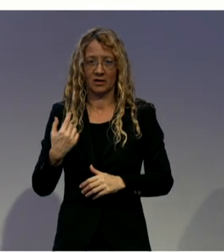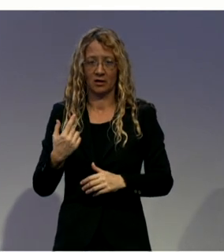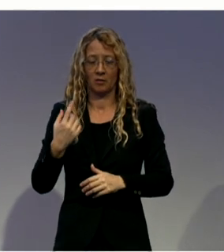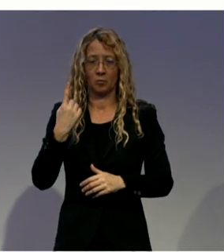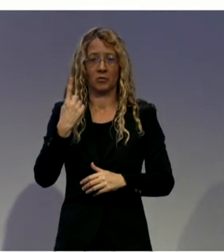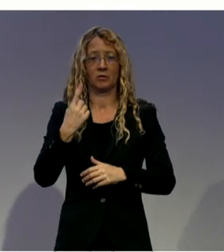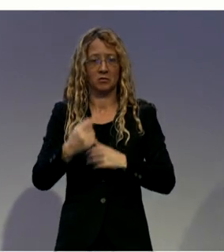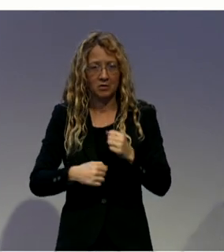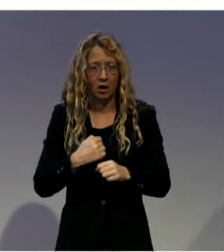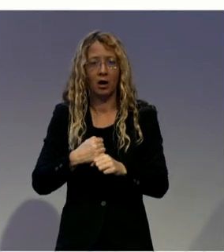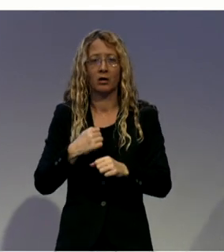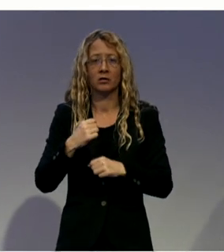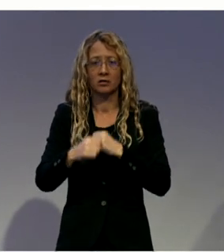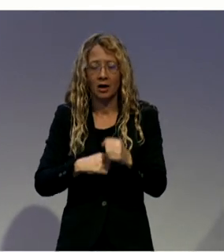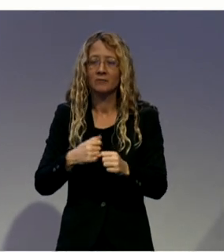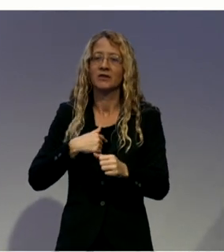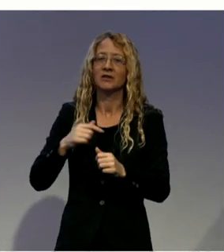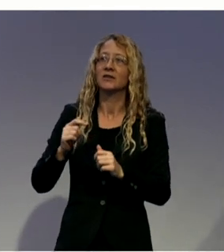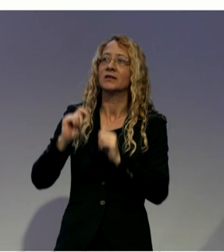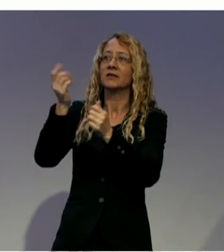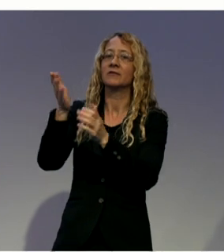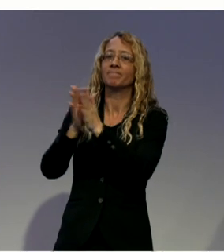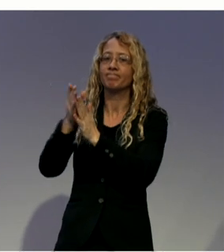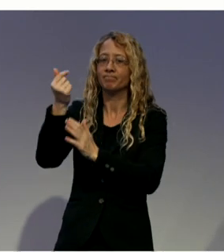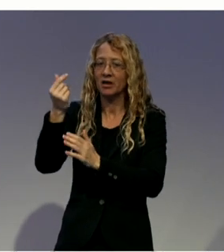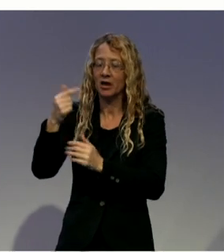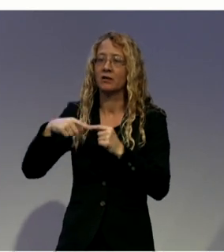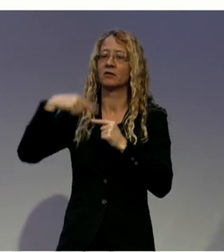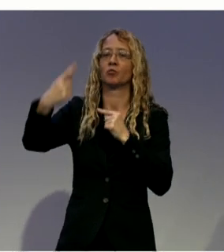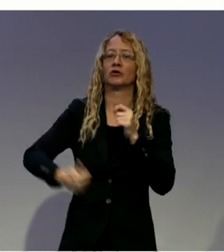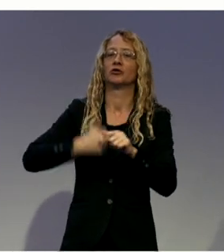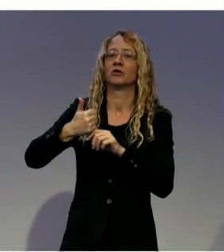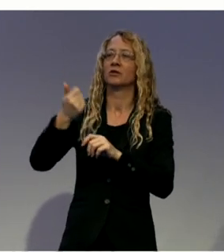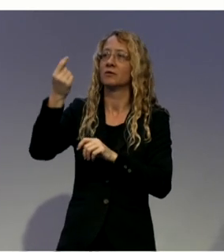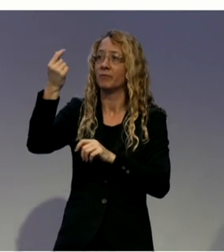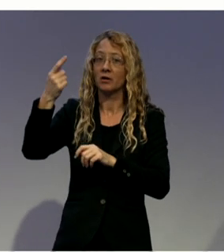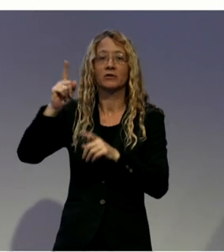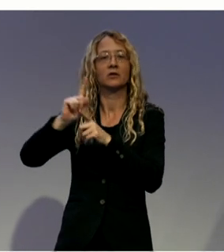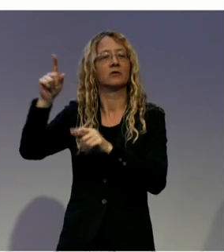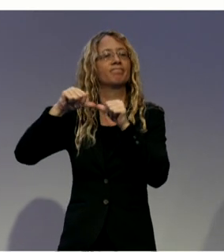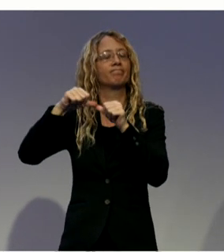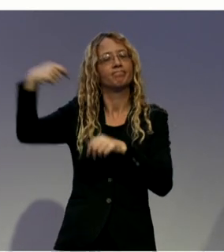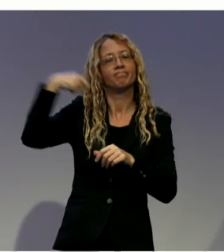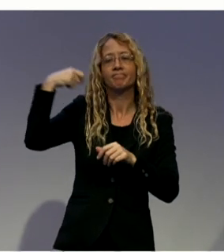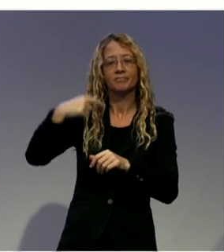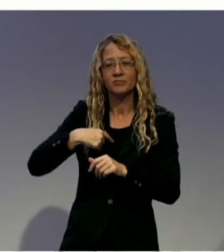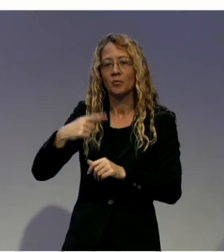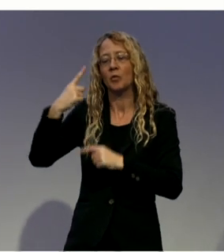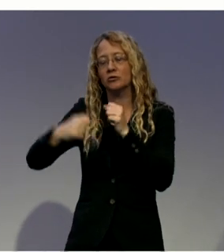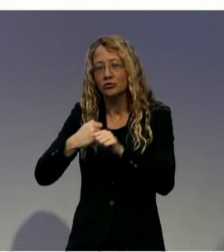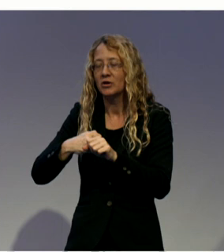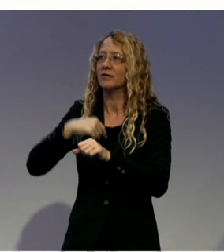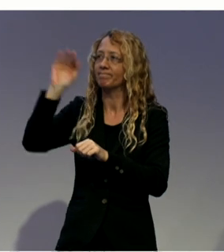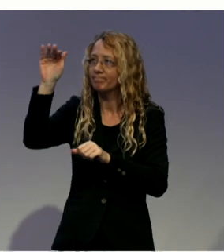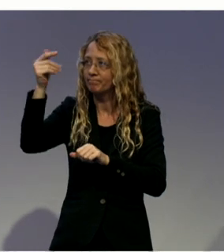resources. And lastly, I would like to talk about the